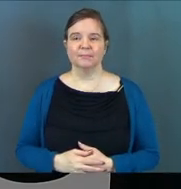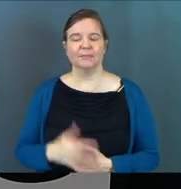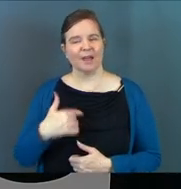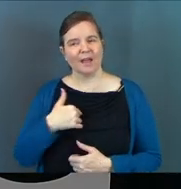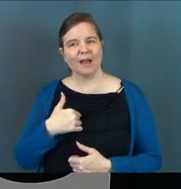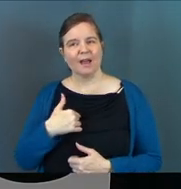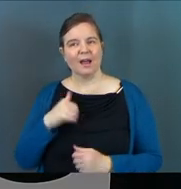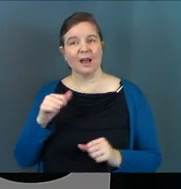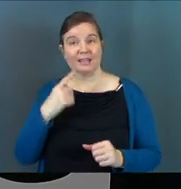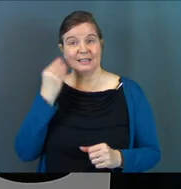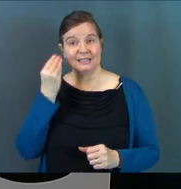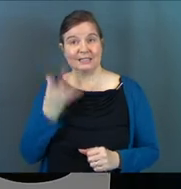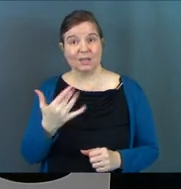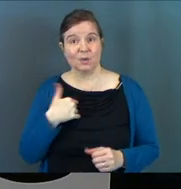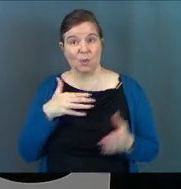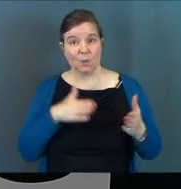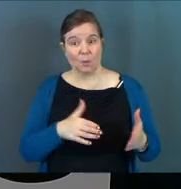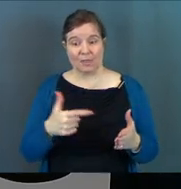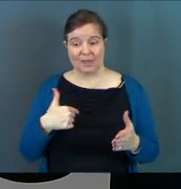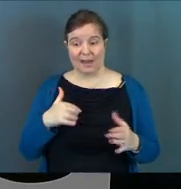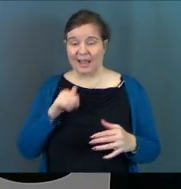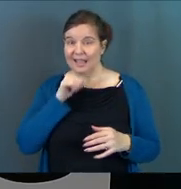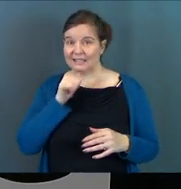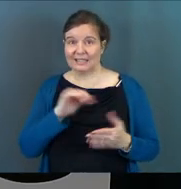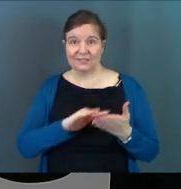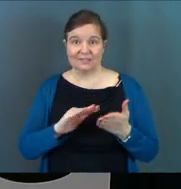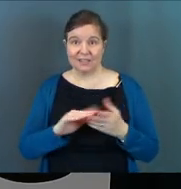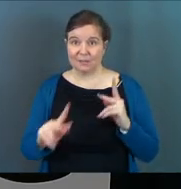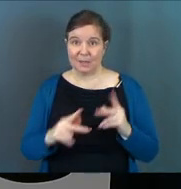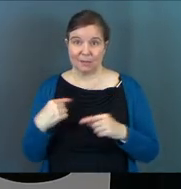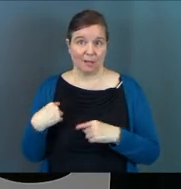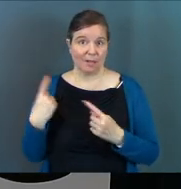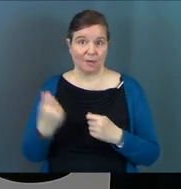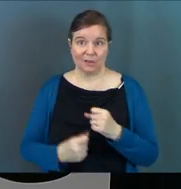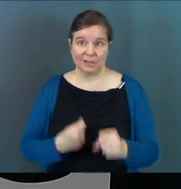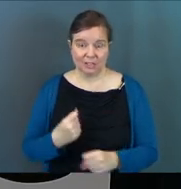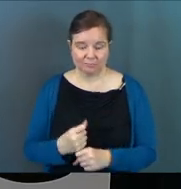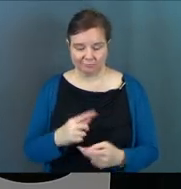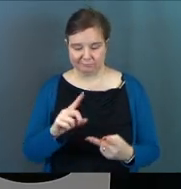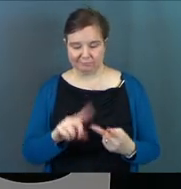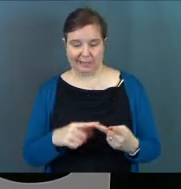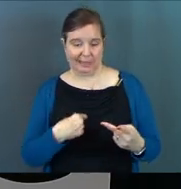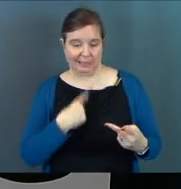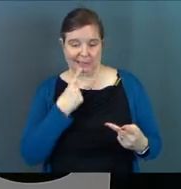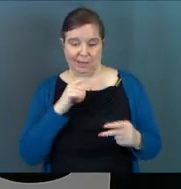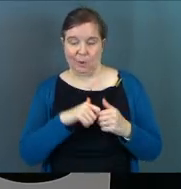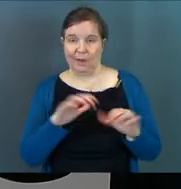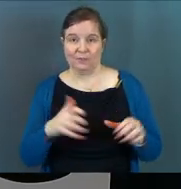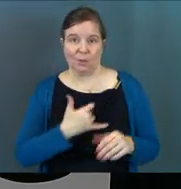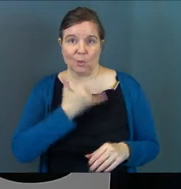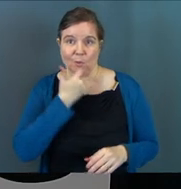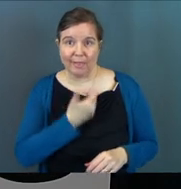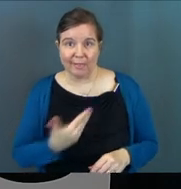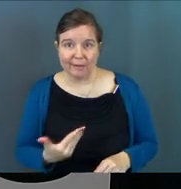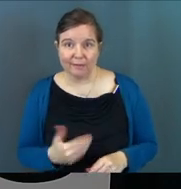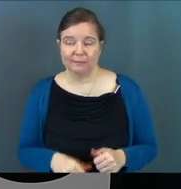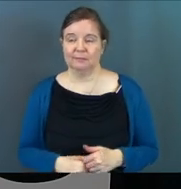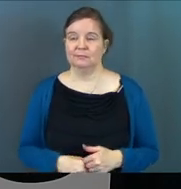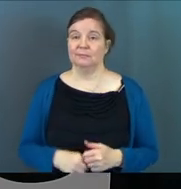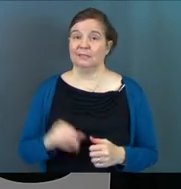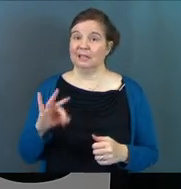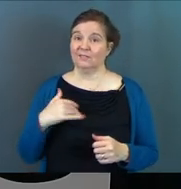See, I could tell you the ways that I didn't forgive people over the years. I could tell you how I've done the wrong thing,